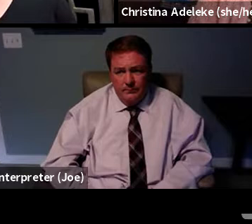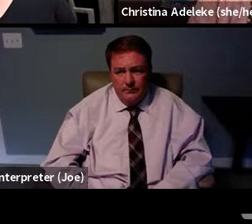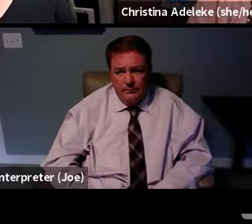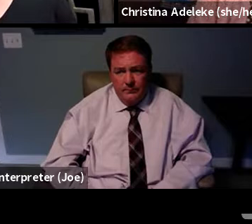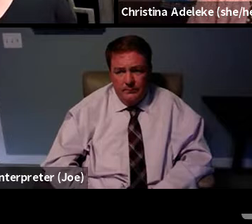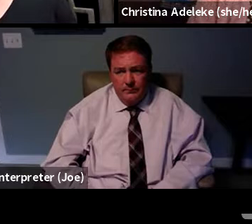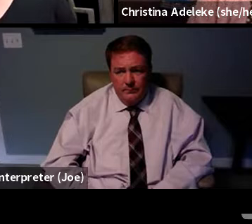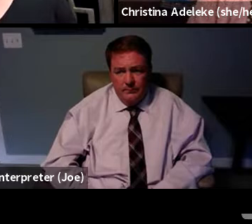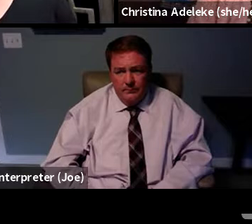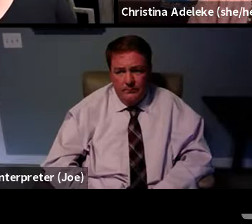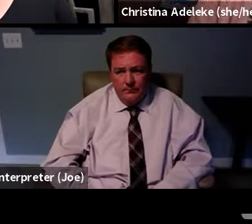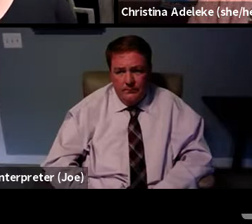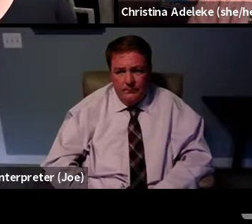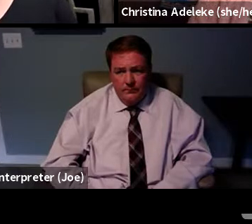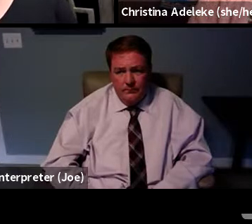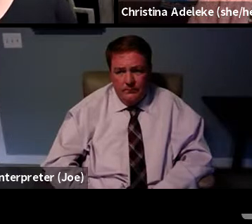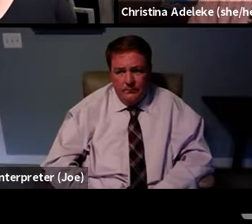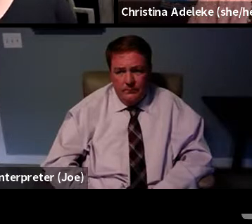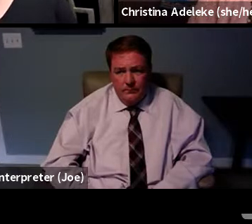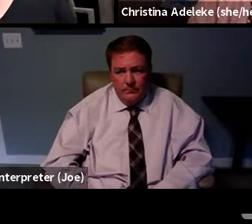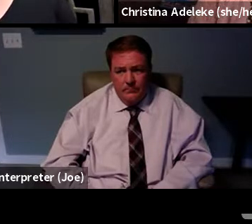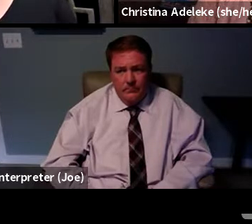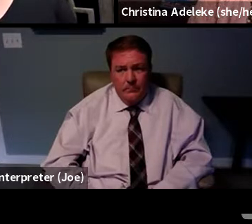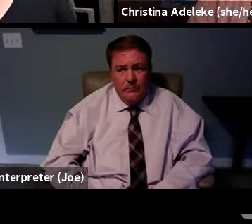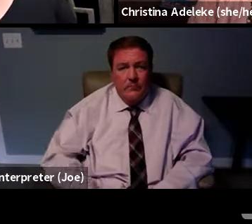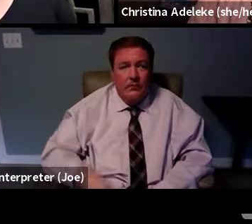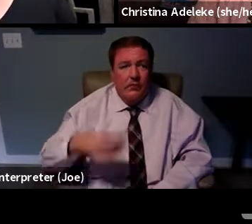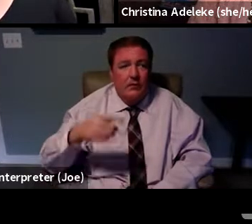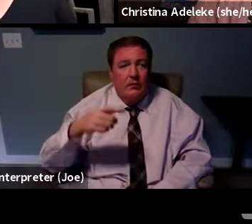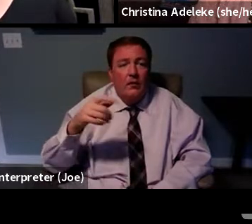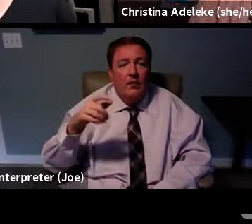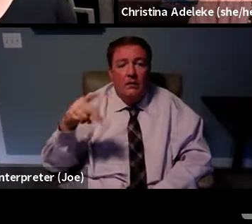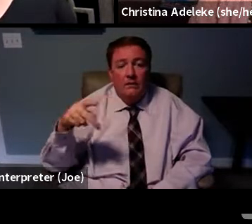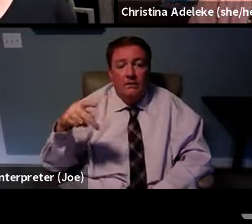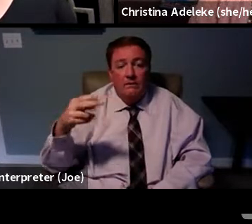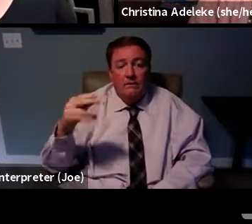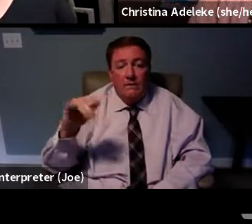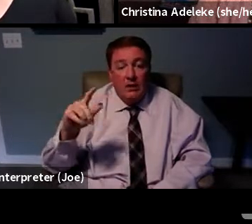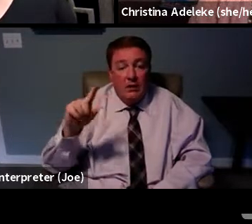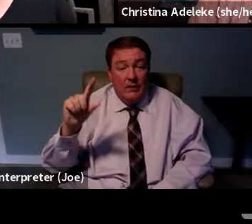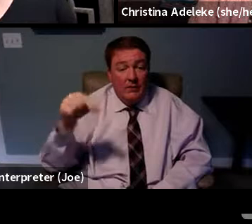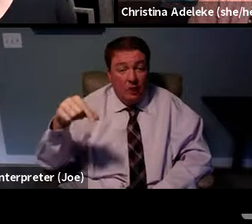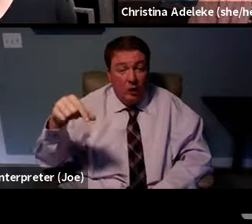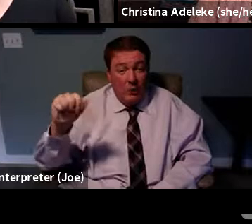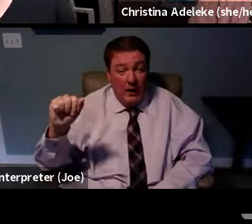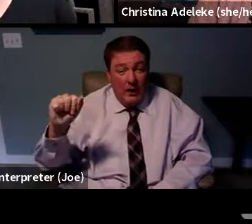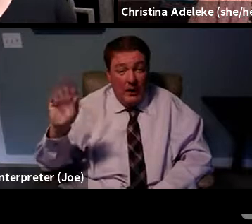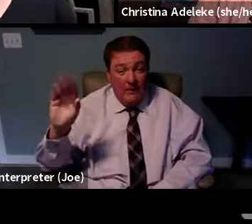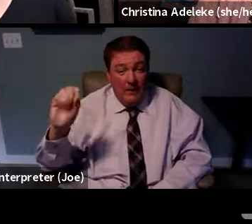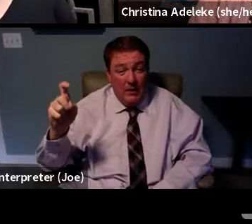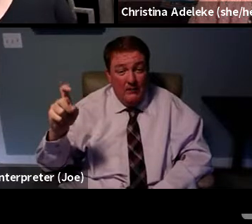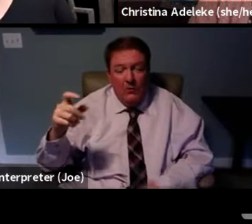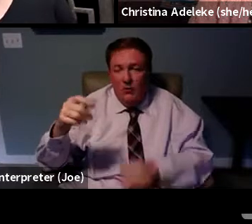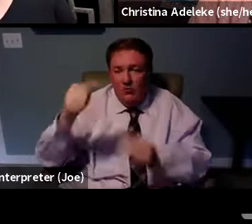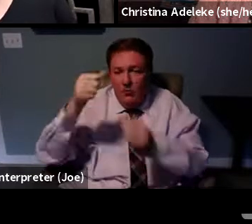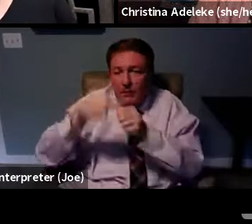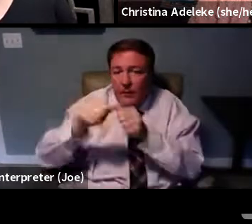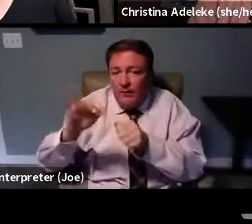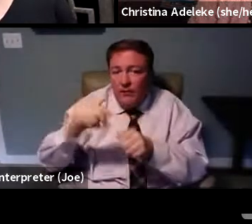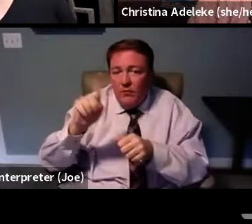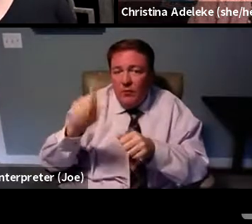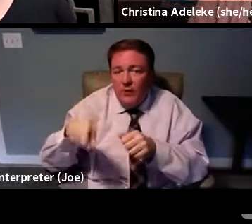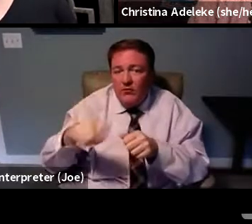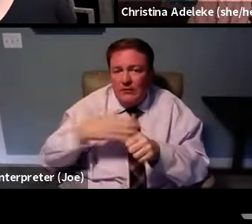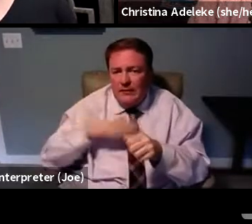I'm to turn us to a question that came through the Q&A box. And just a reminder, if you have questions, please submit through the question and answer box. I love all this